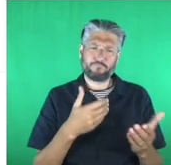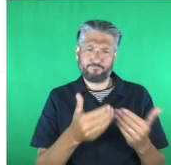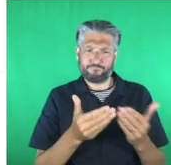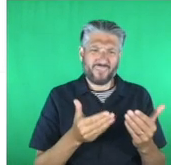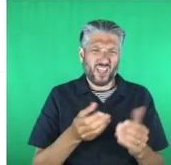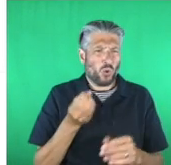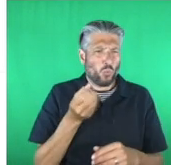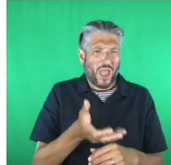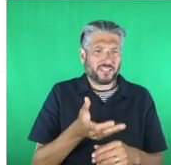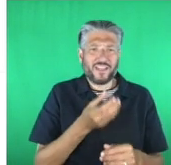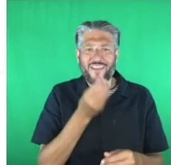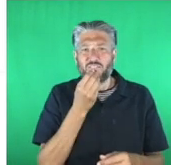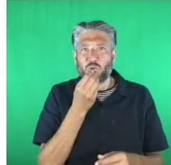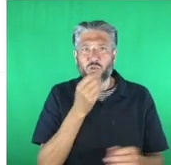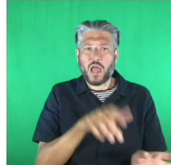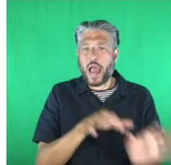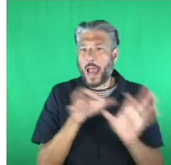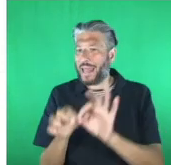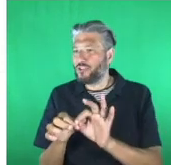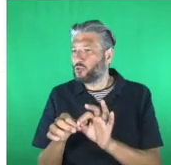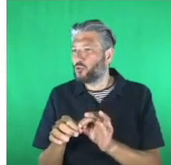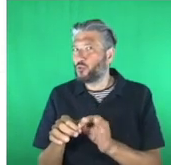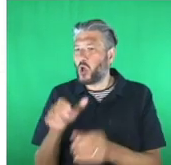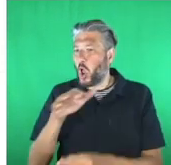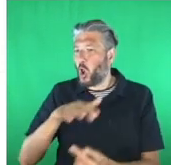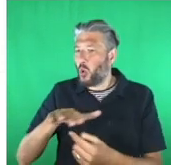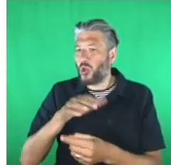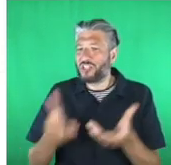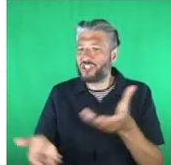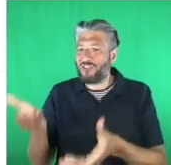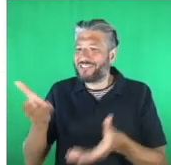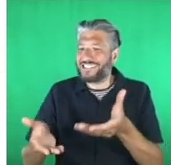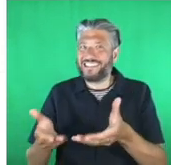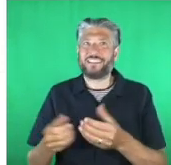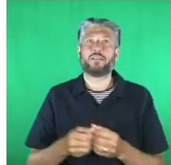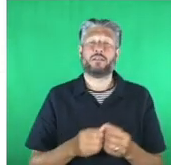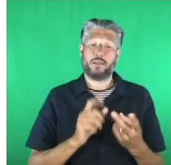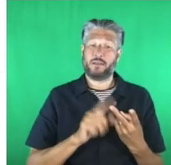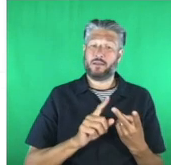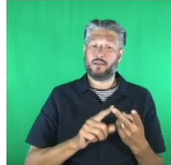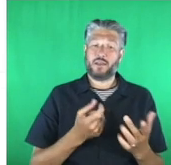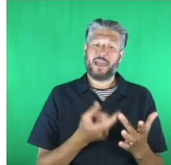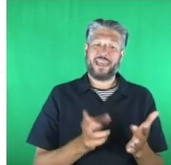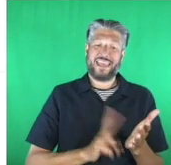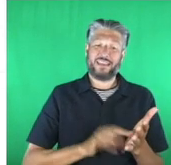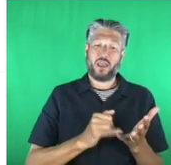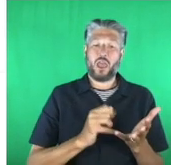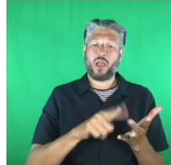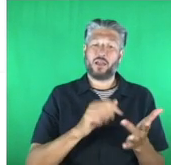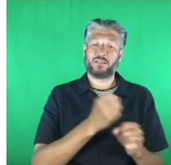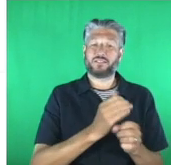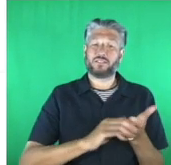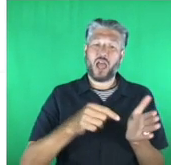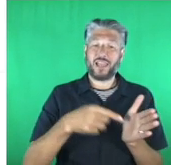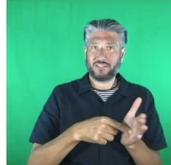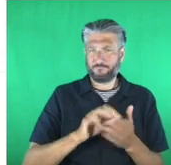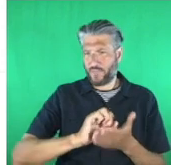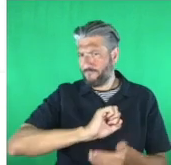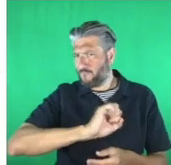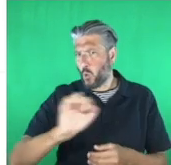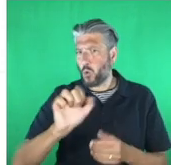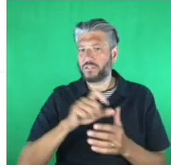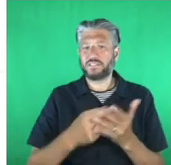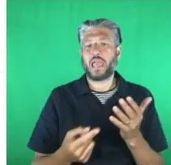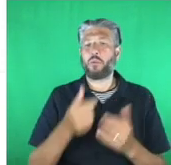food with local charities insight is a free to use community app developed specifically for people with disabilities it provides over